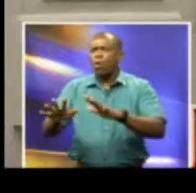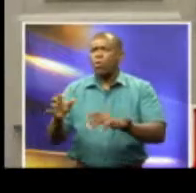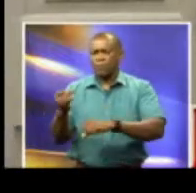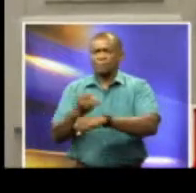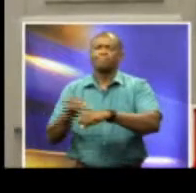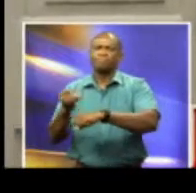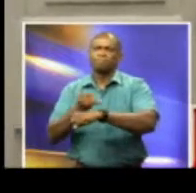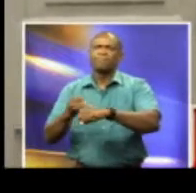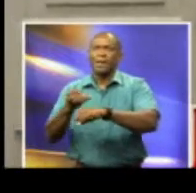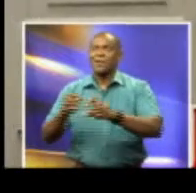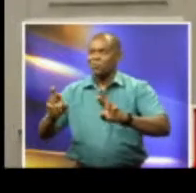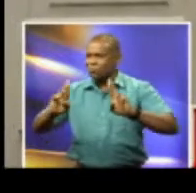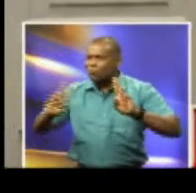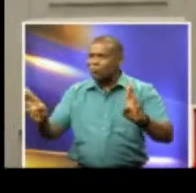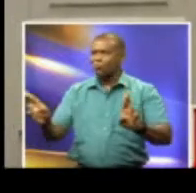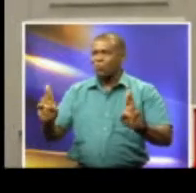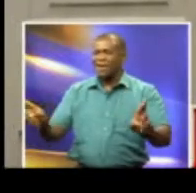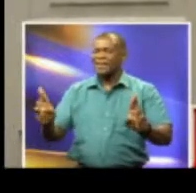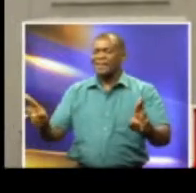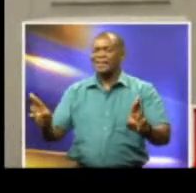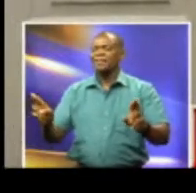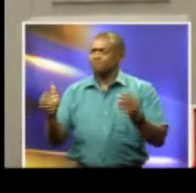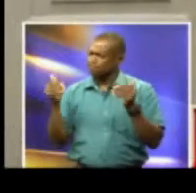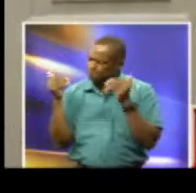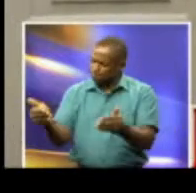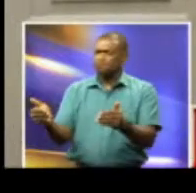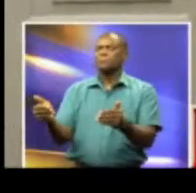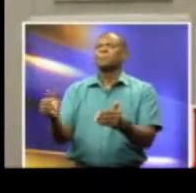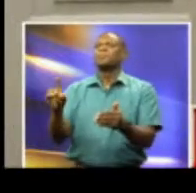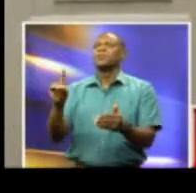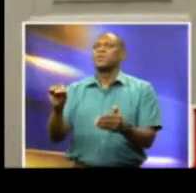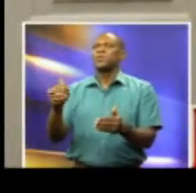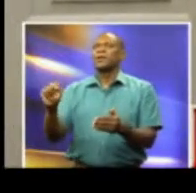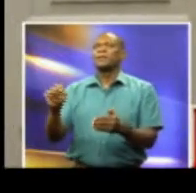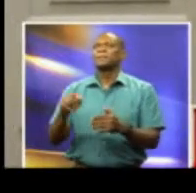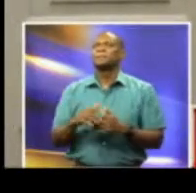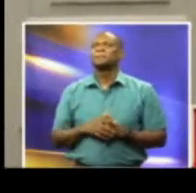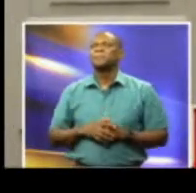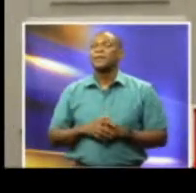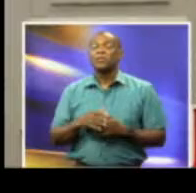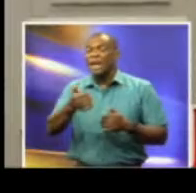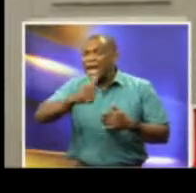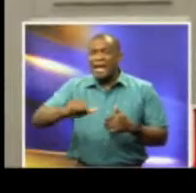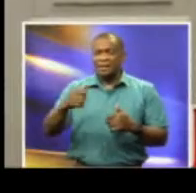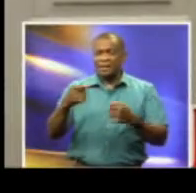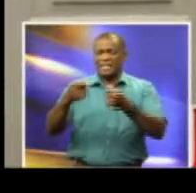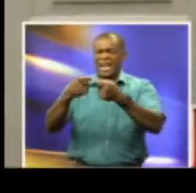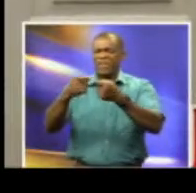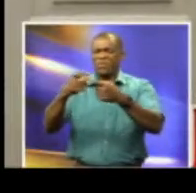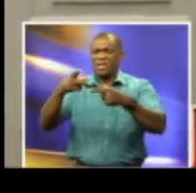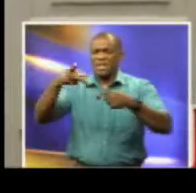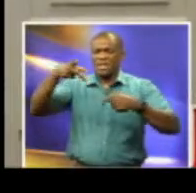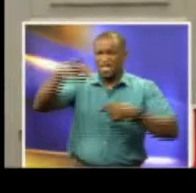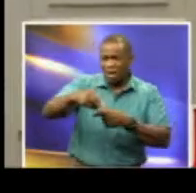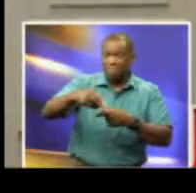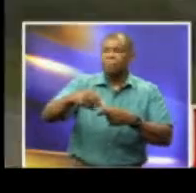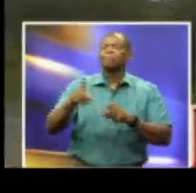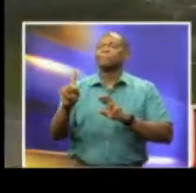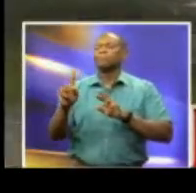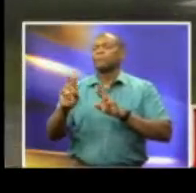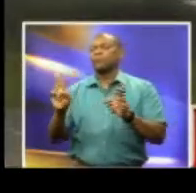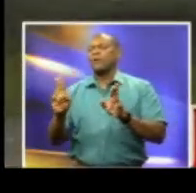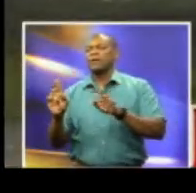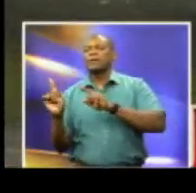respond, I would say, better than the last time to any power outages or any issues that may arise with electricity.